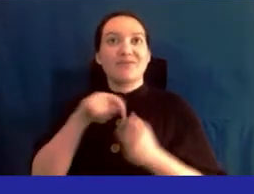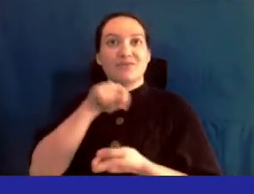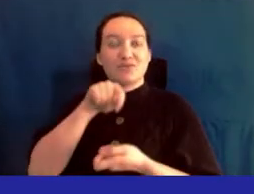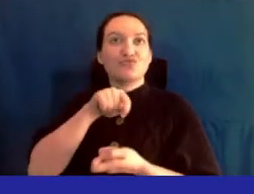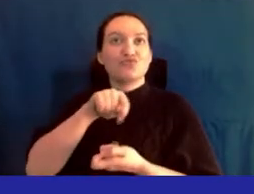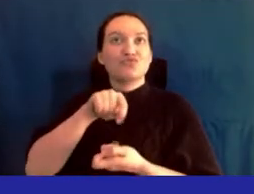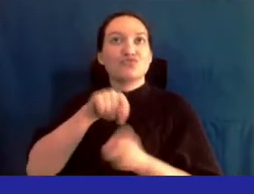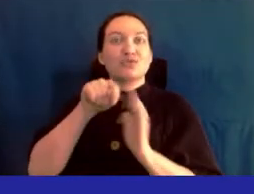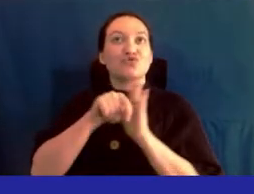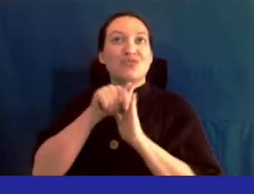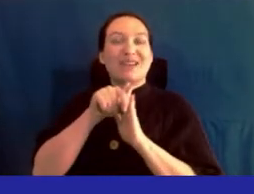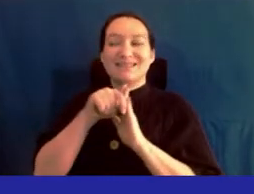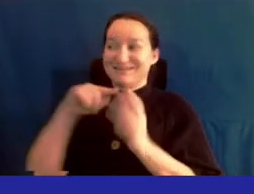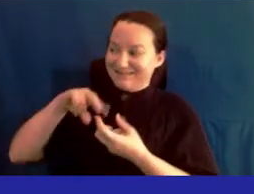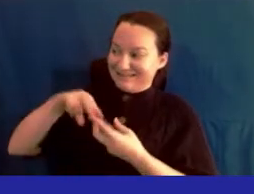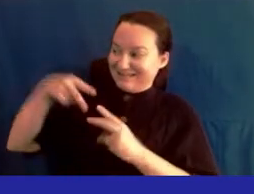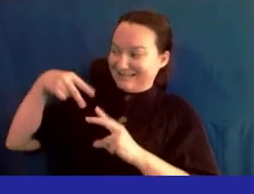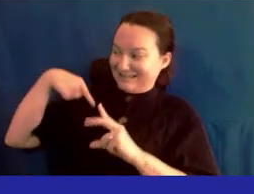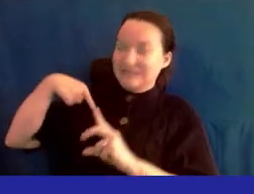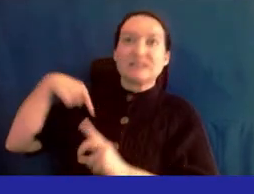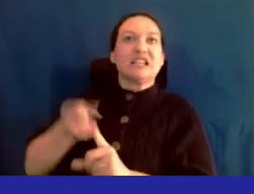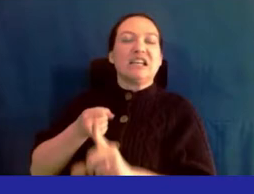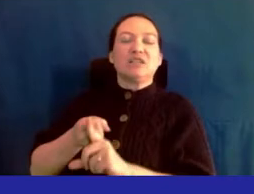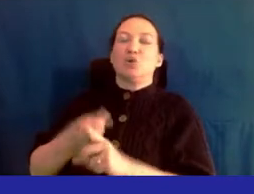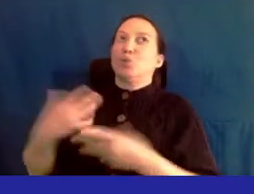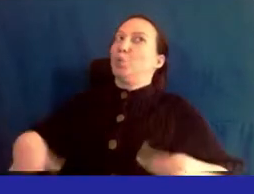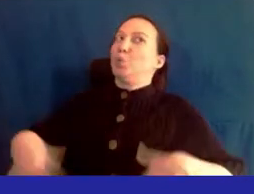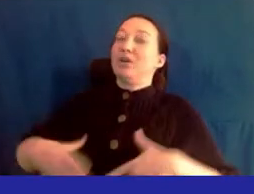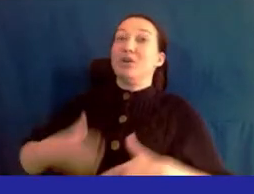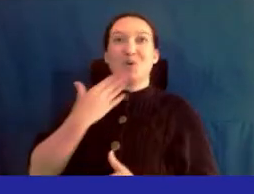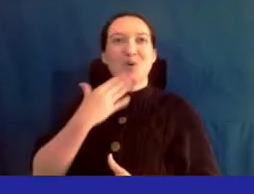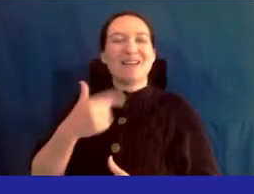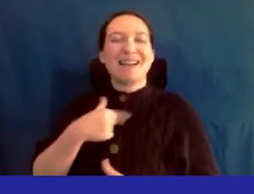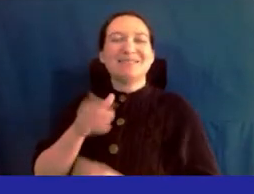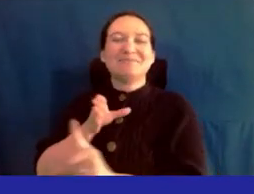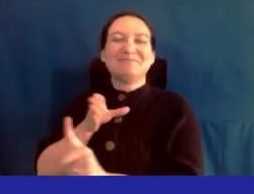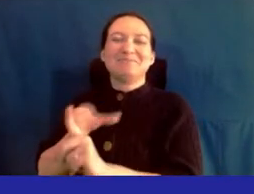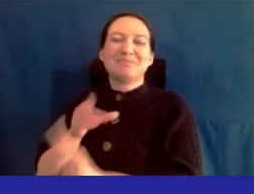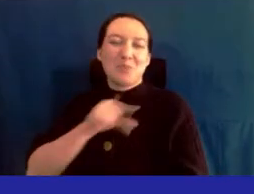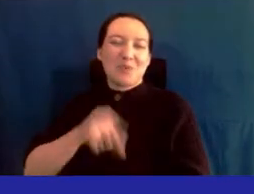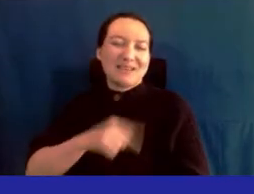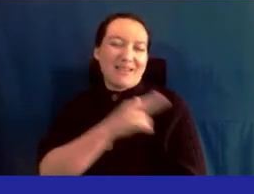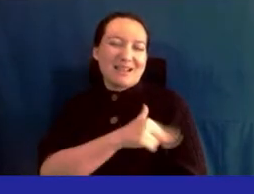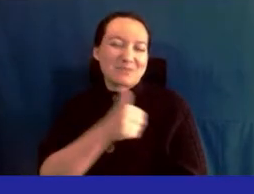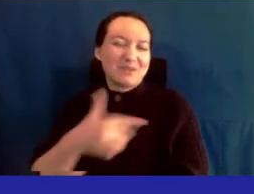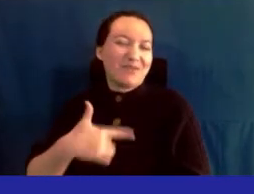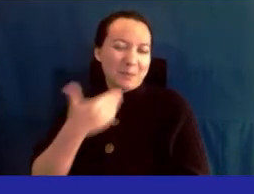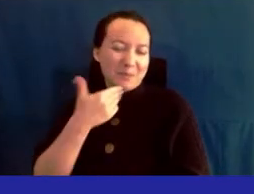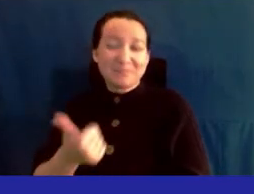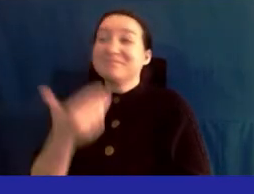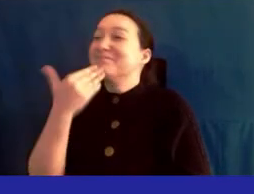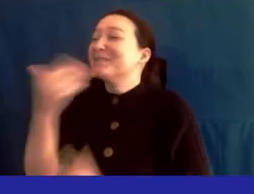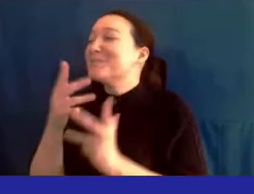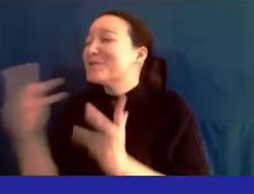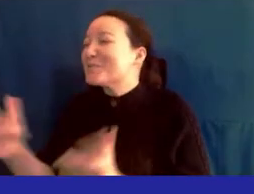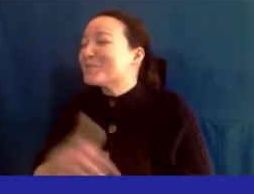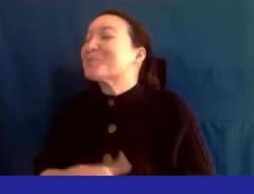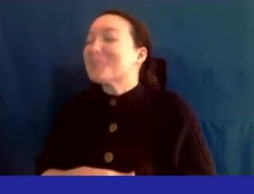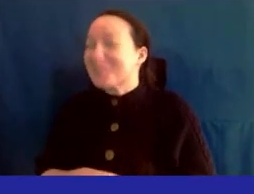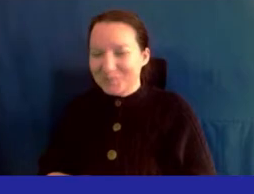hits, it hits. And it's so good to know I can hit Queens Hospital and feel better. Thank you so much.